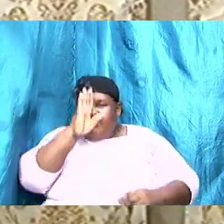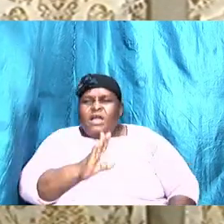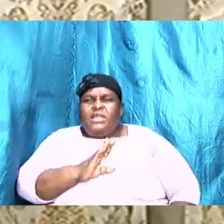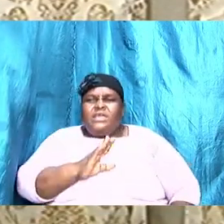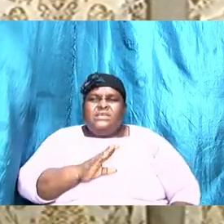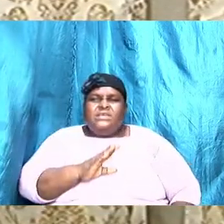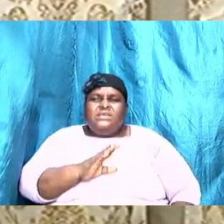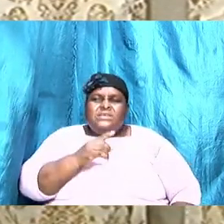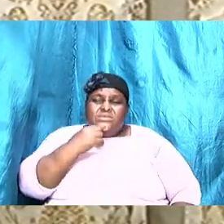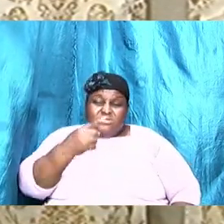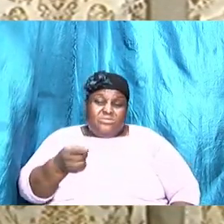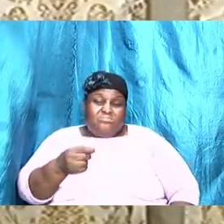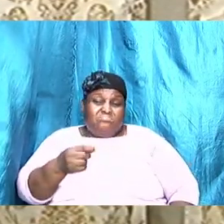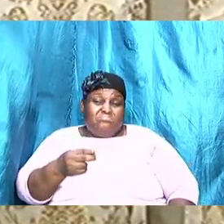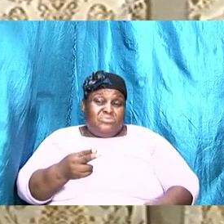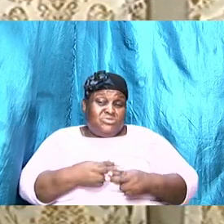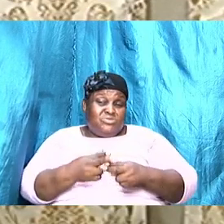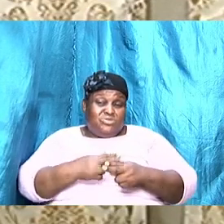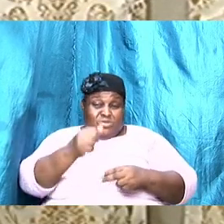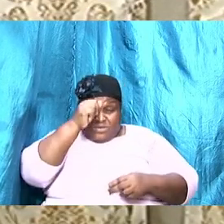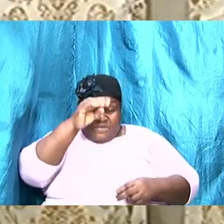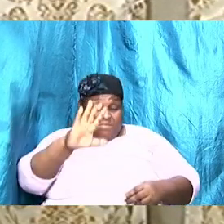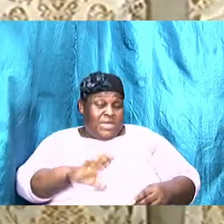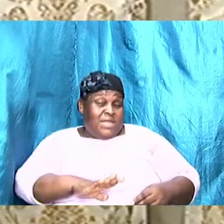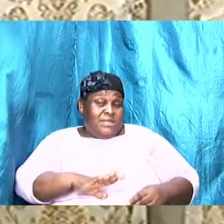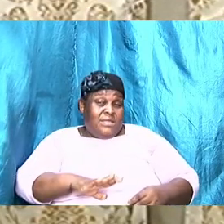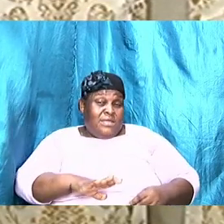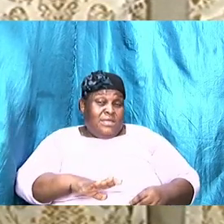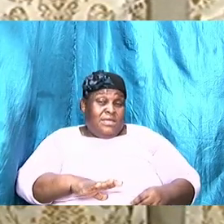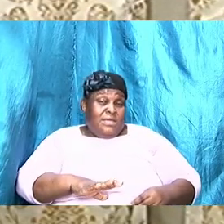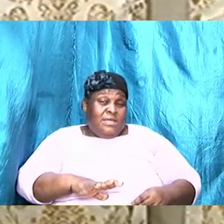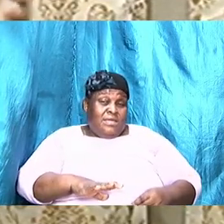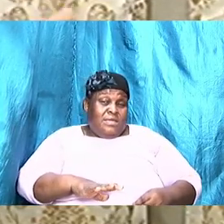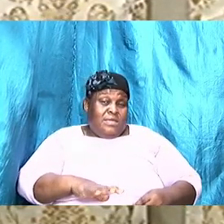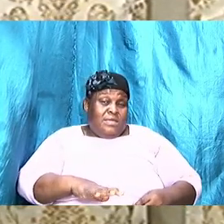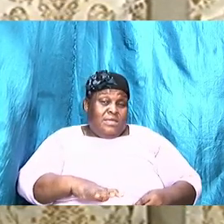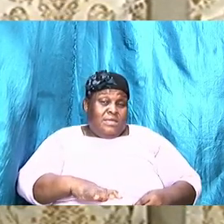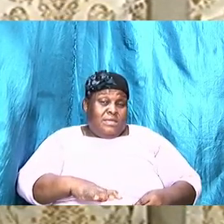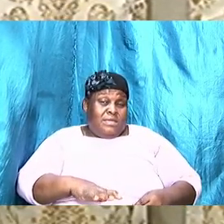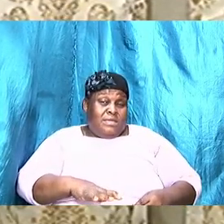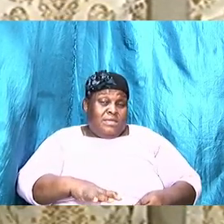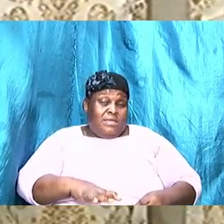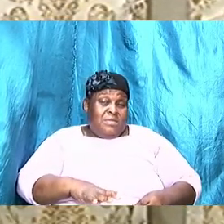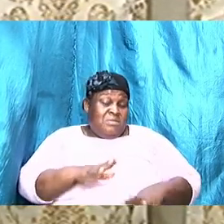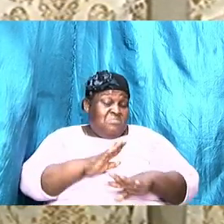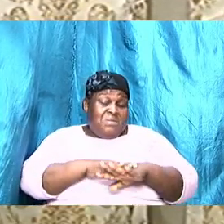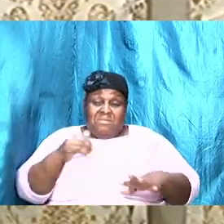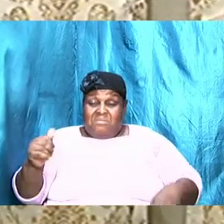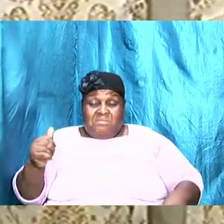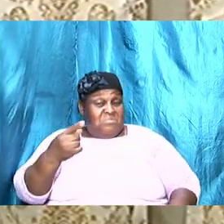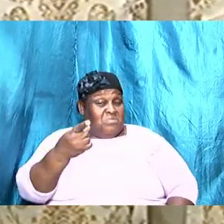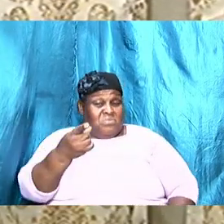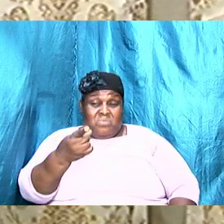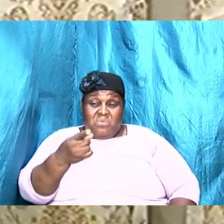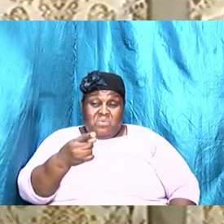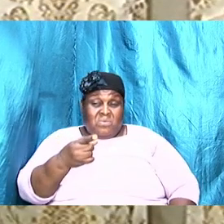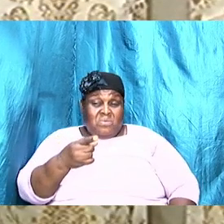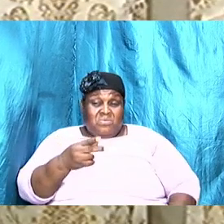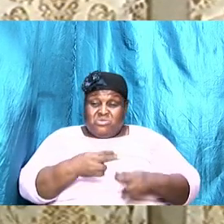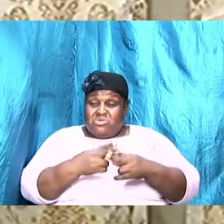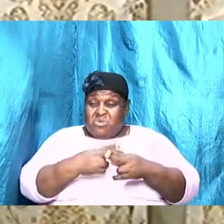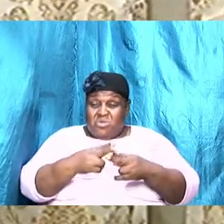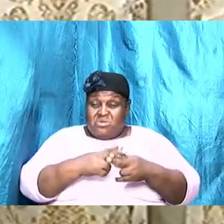there is a shortage of men or there is a shortage of, as you might call it in your term, women that are